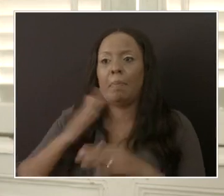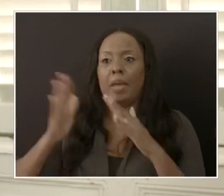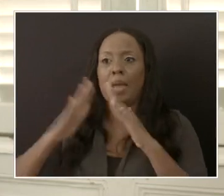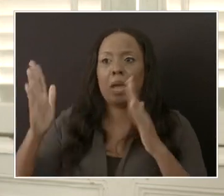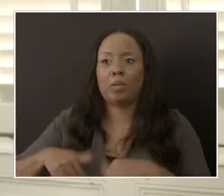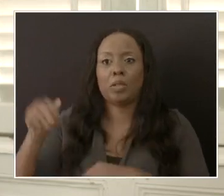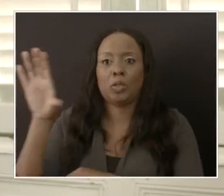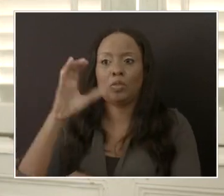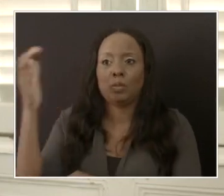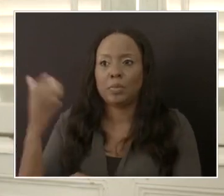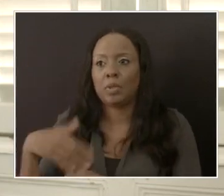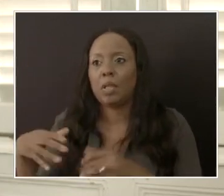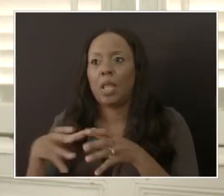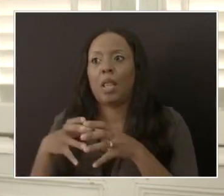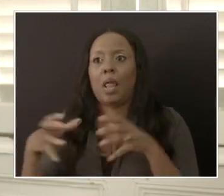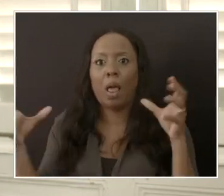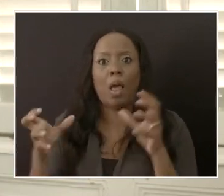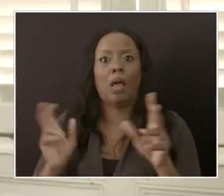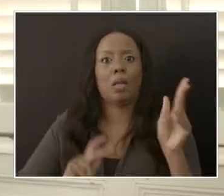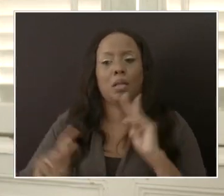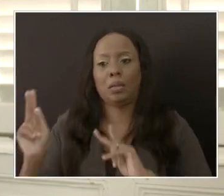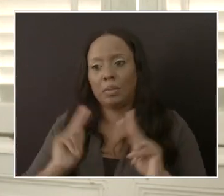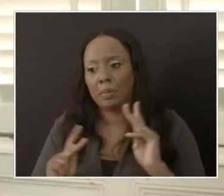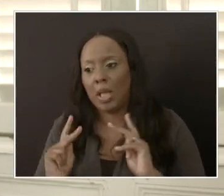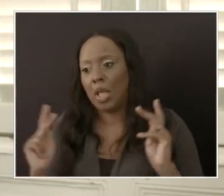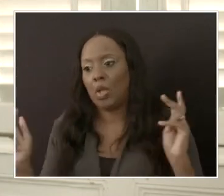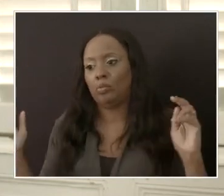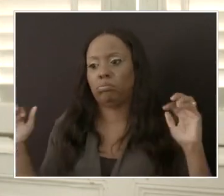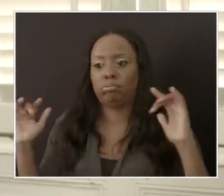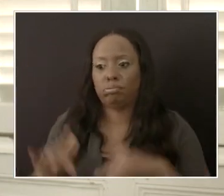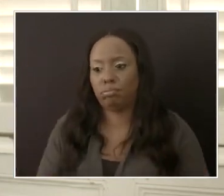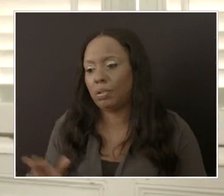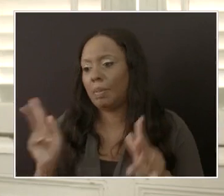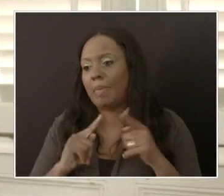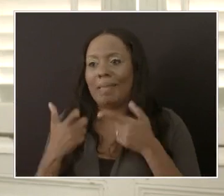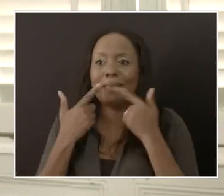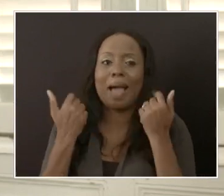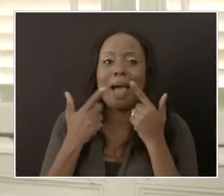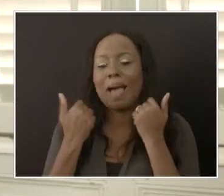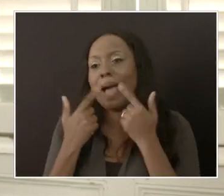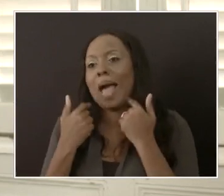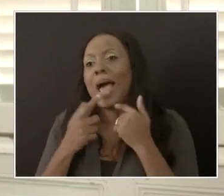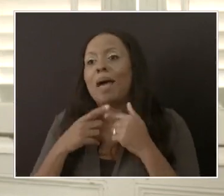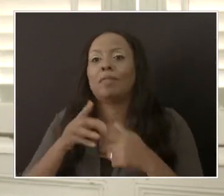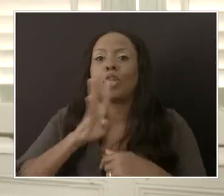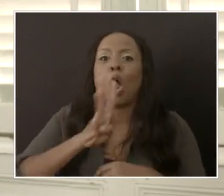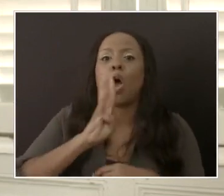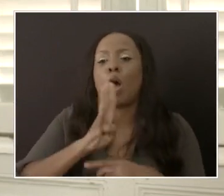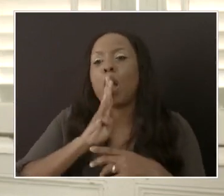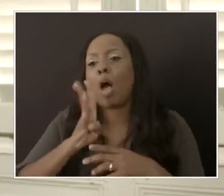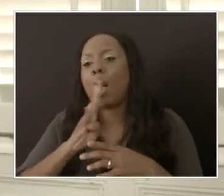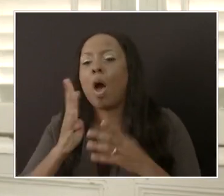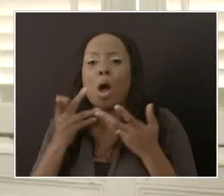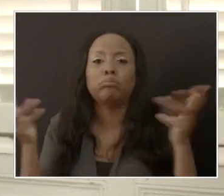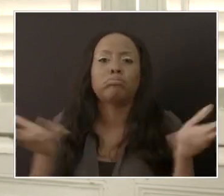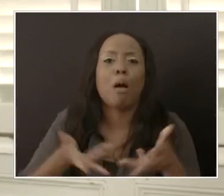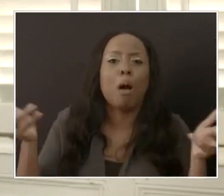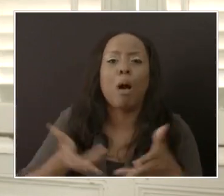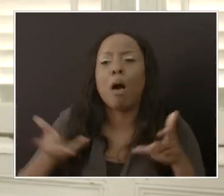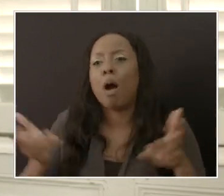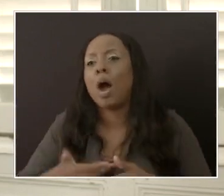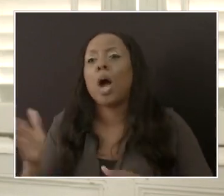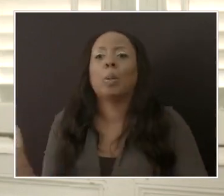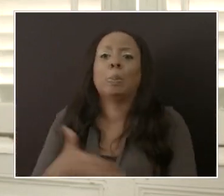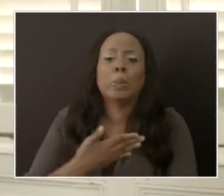Christmas where there are lots of them and they, and there's lots of laughter, talking music, playing and so on. And then, um, they,